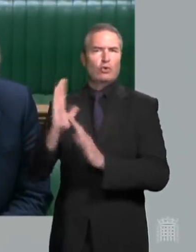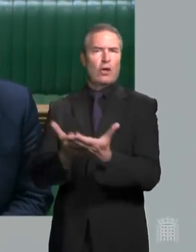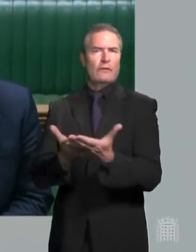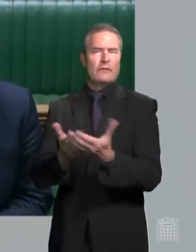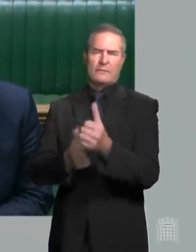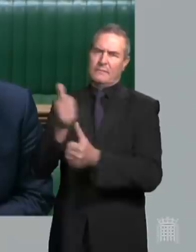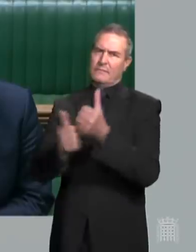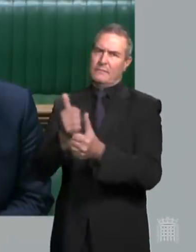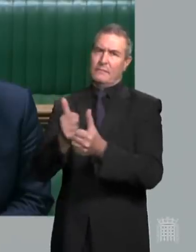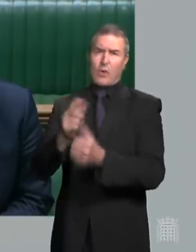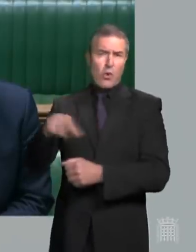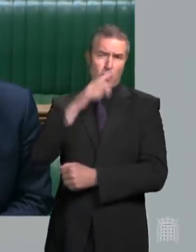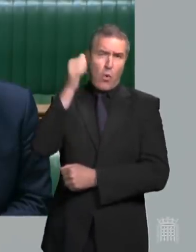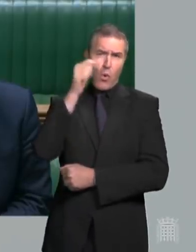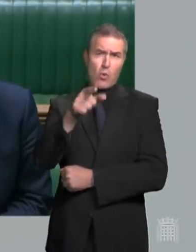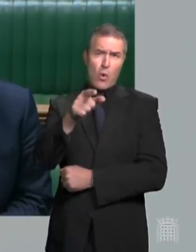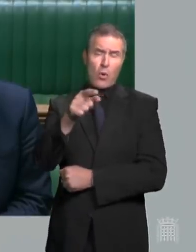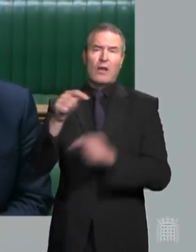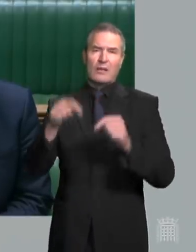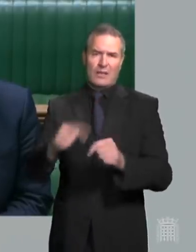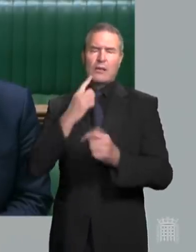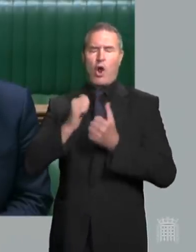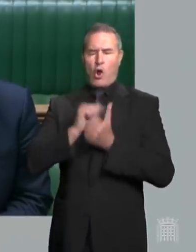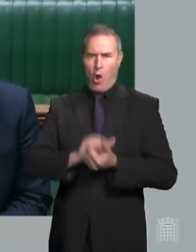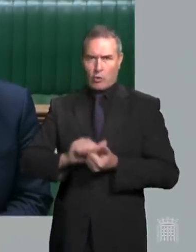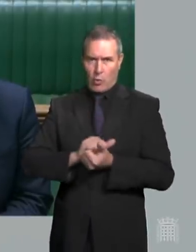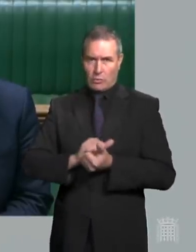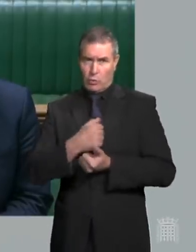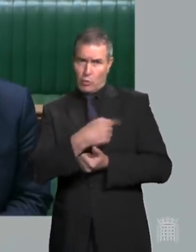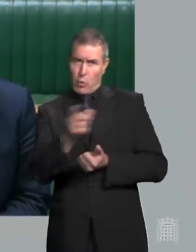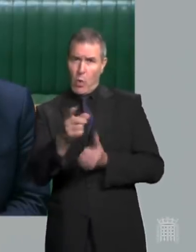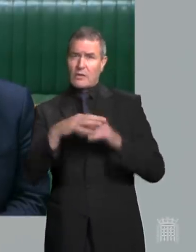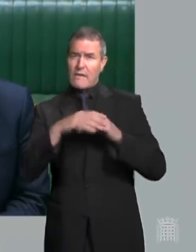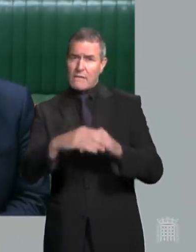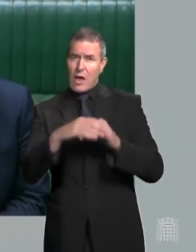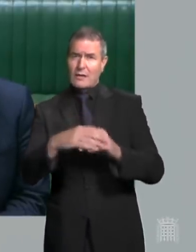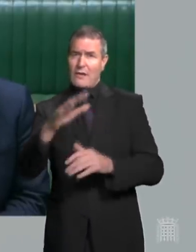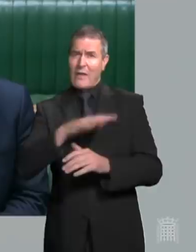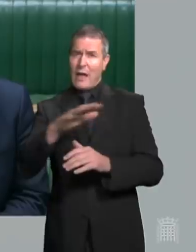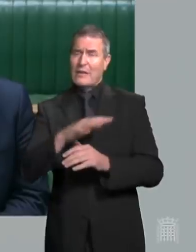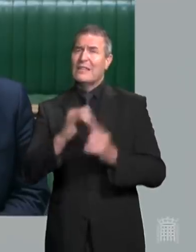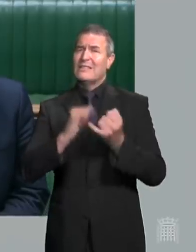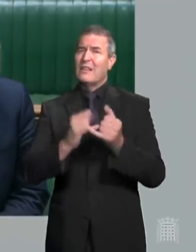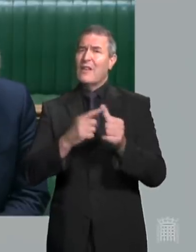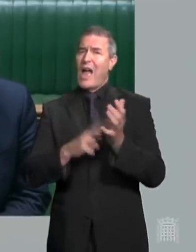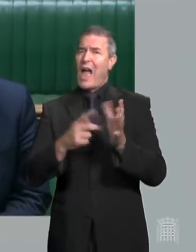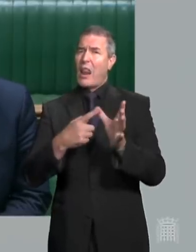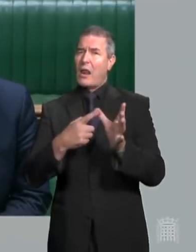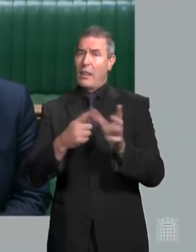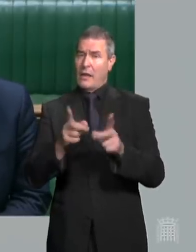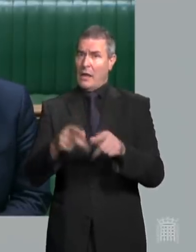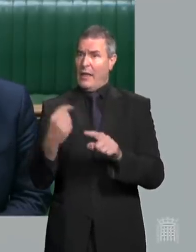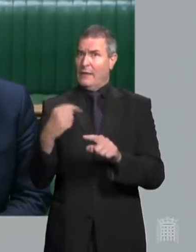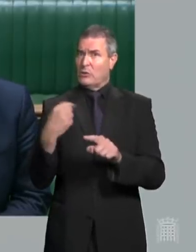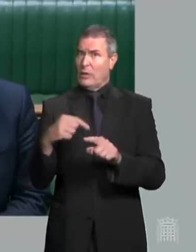Mr Speaker, I am sure the whole House will wish to join me in sending condolences to the family and friends of Cislinn Faye Allen, who died earlier this week.